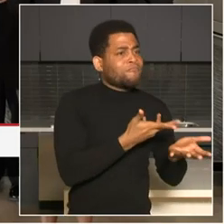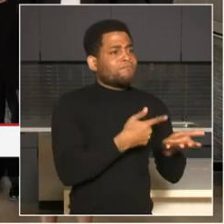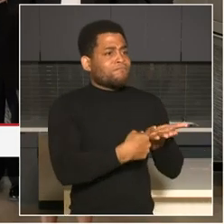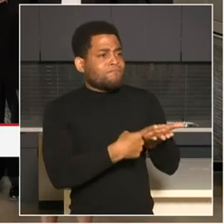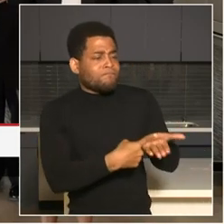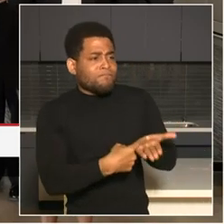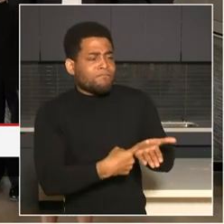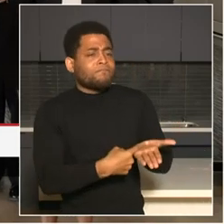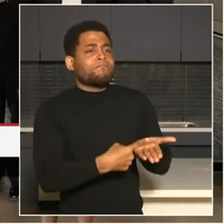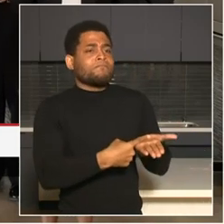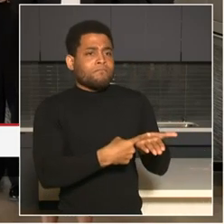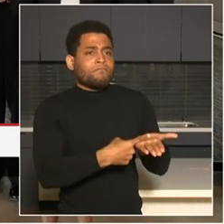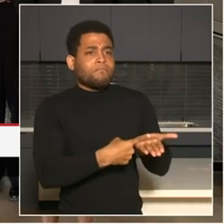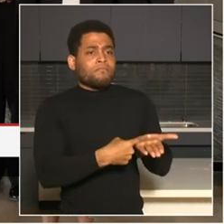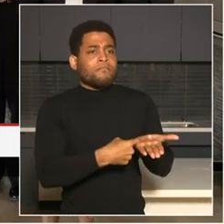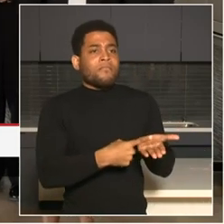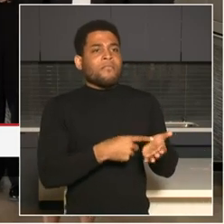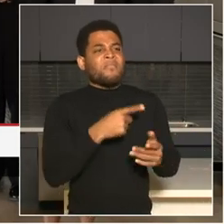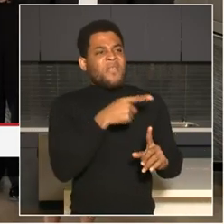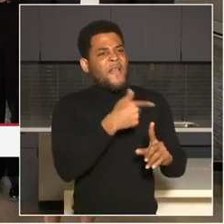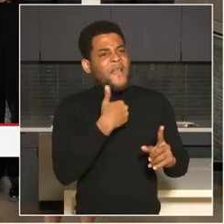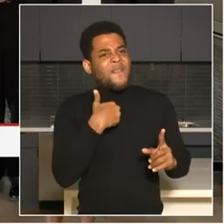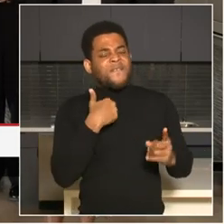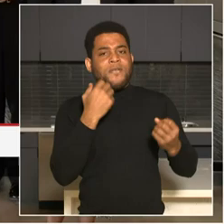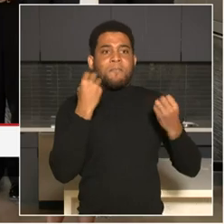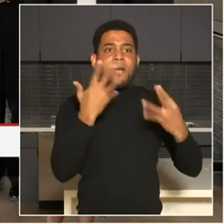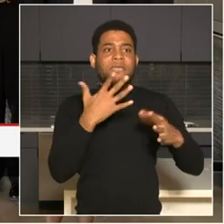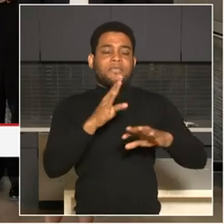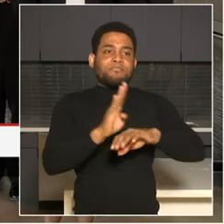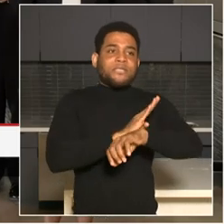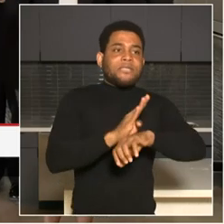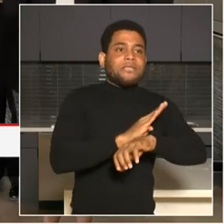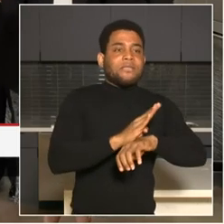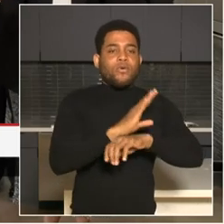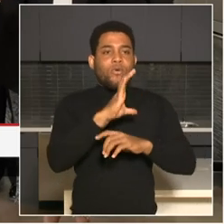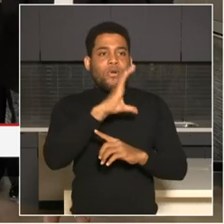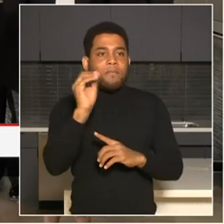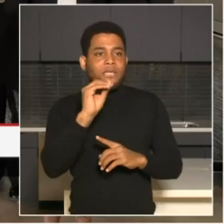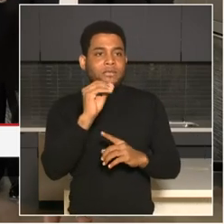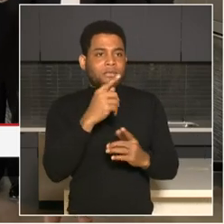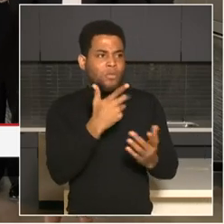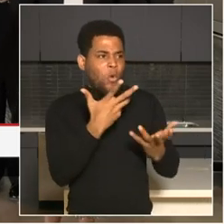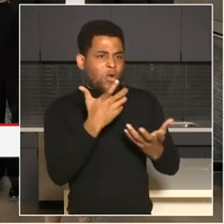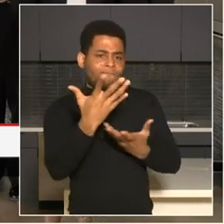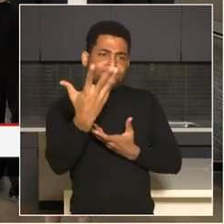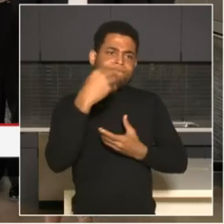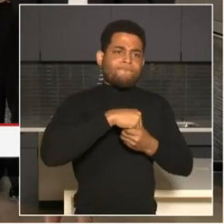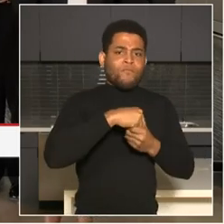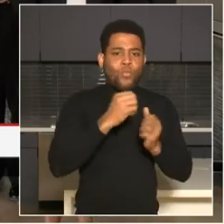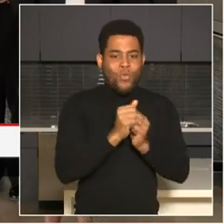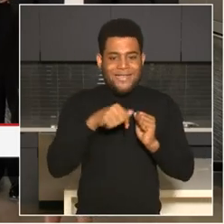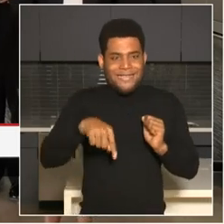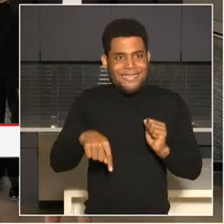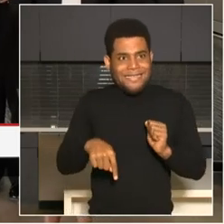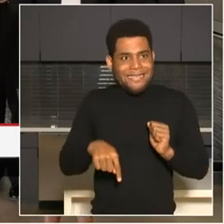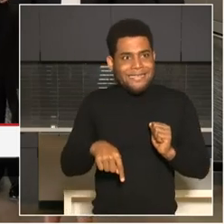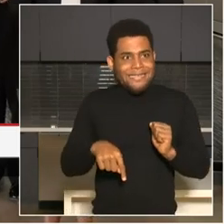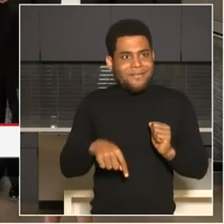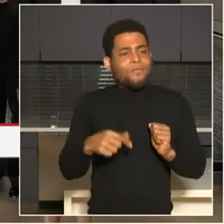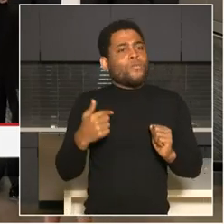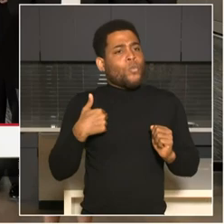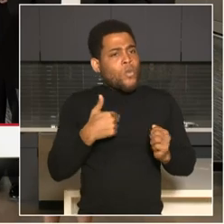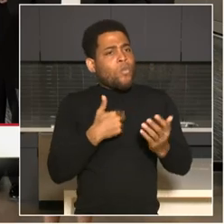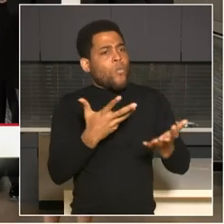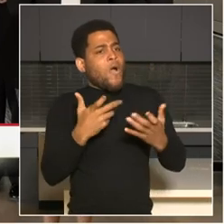proactive outreach from the business community that says, sign me up. Uh, we want to, uh, engage with